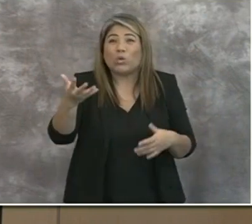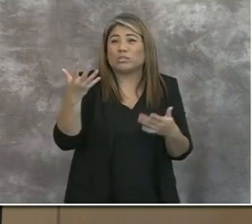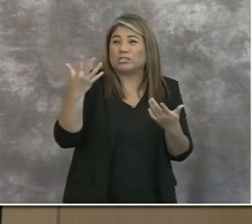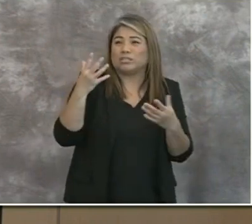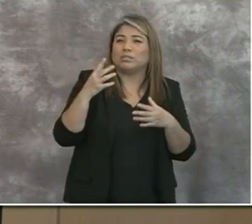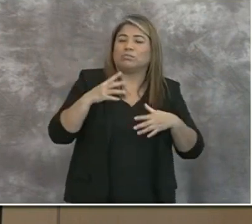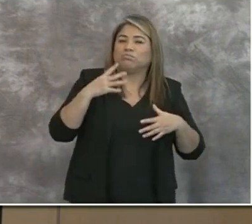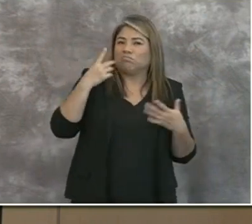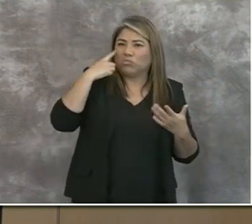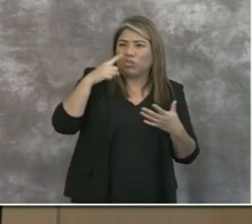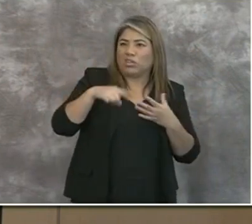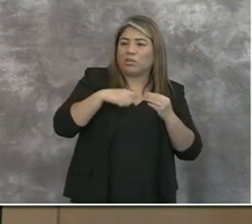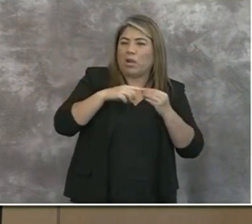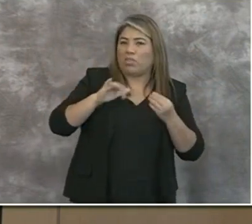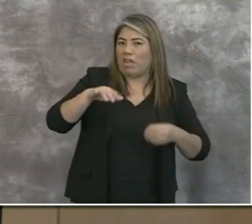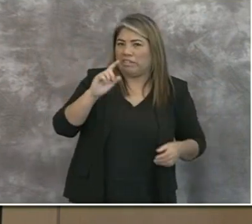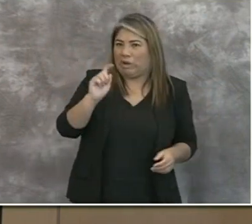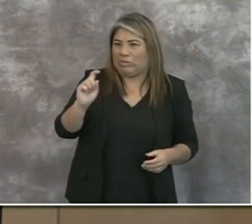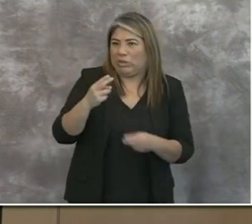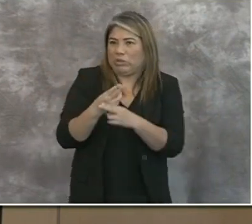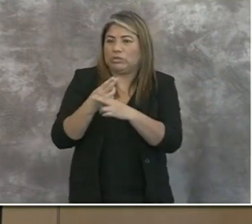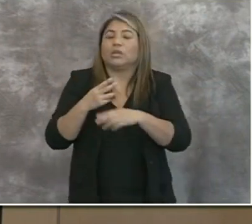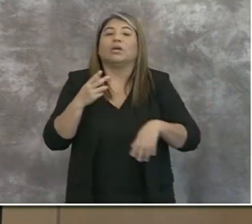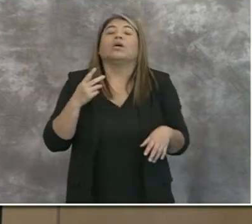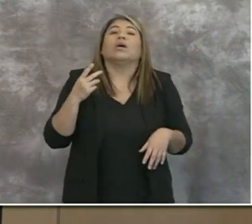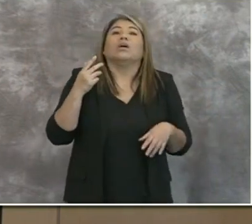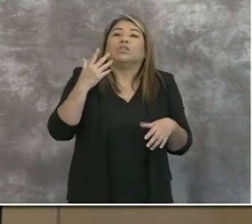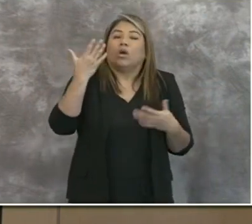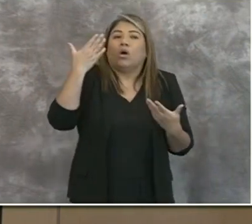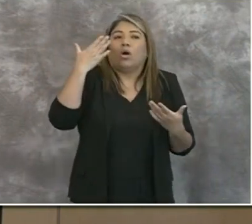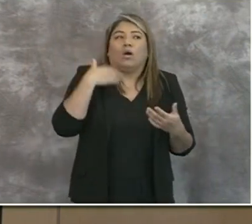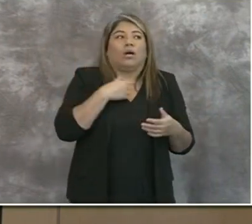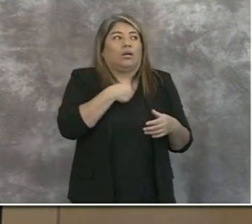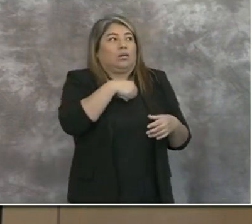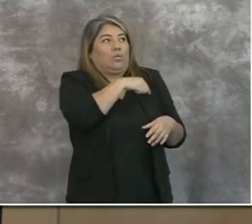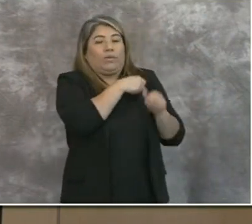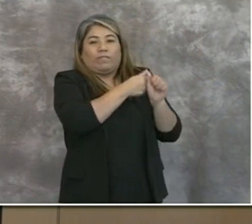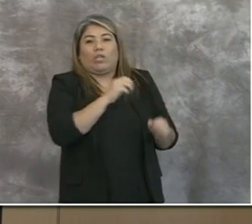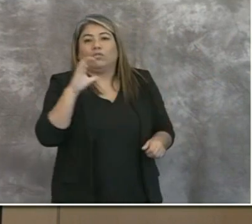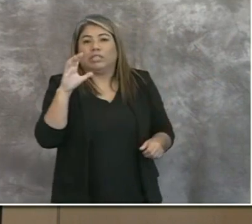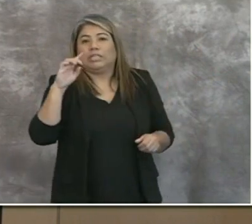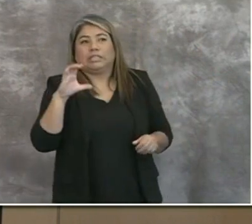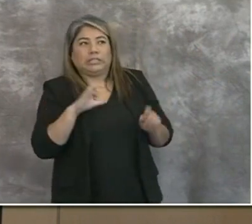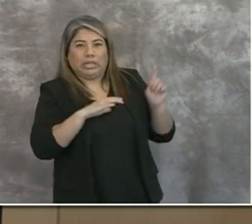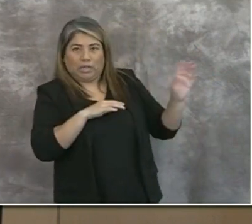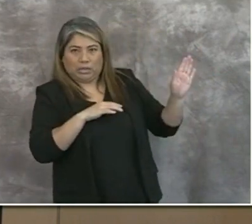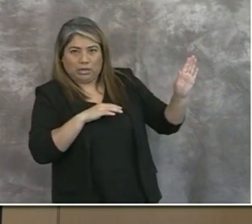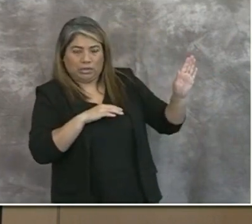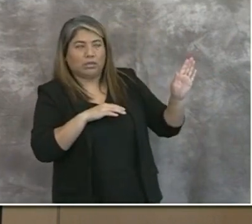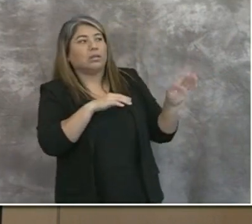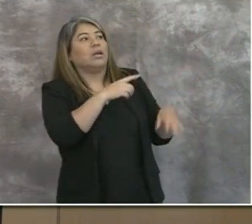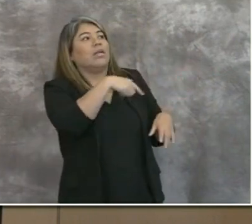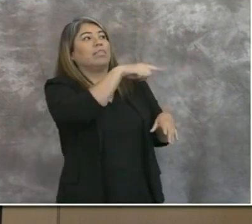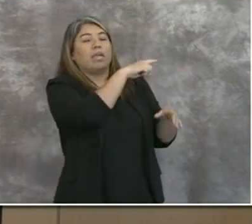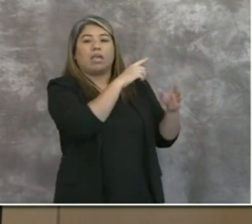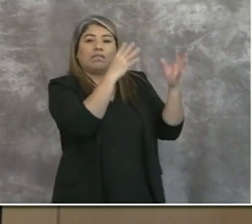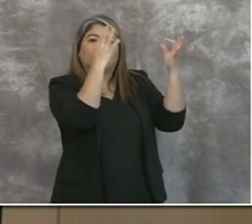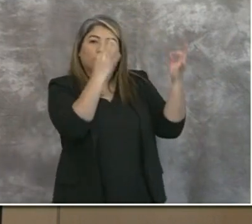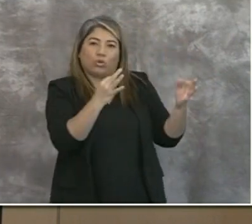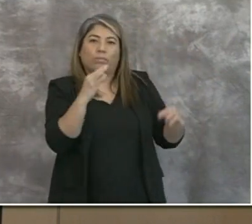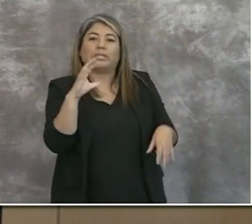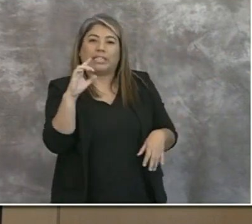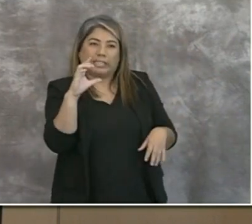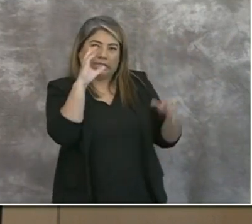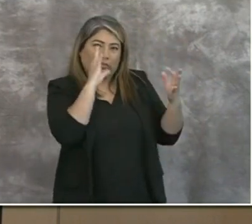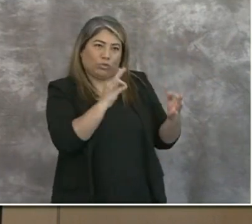as is well known, we take our direction from the Centers for Disease Control and Prevention. And CDC has determined that